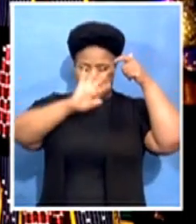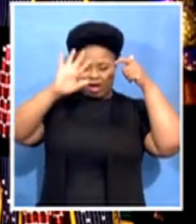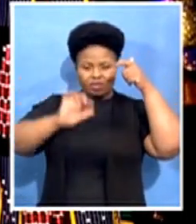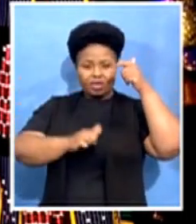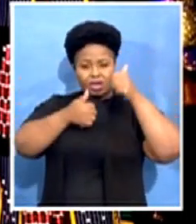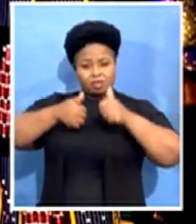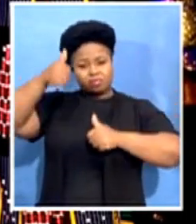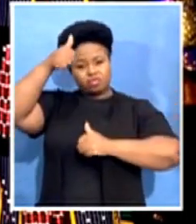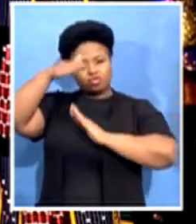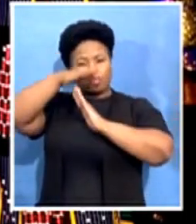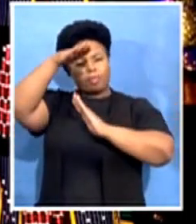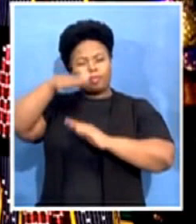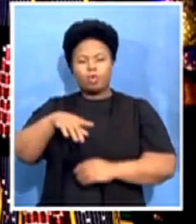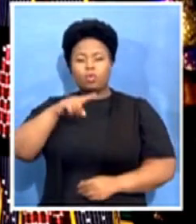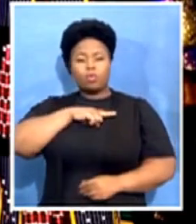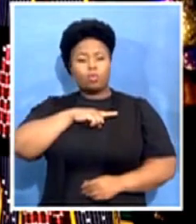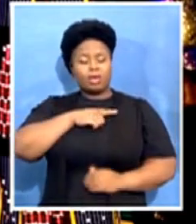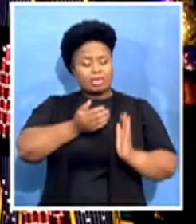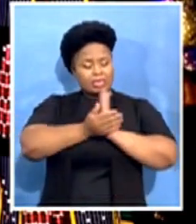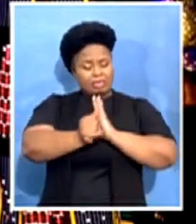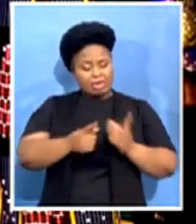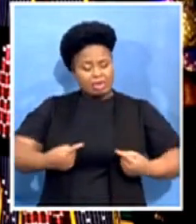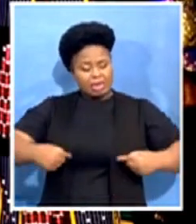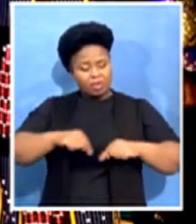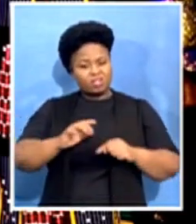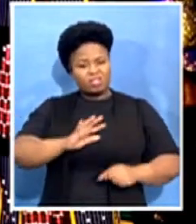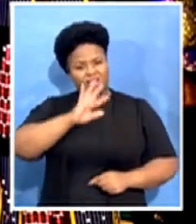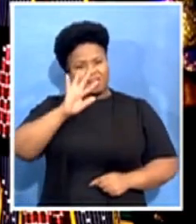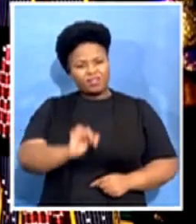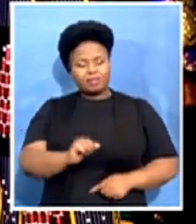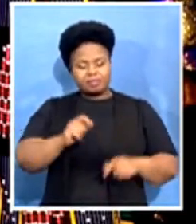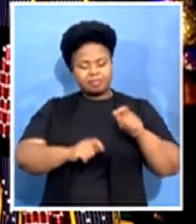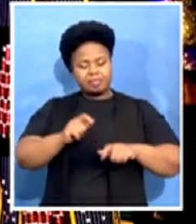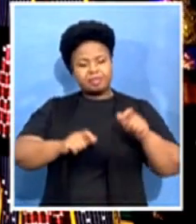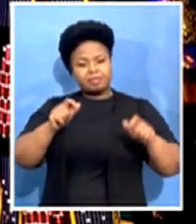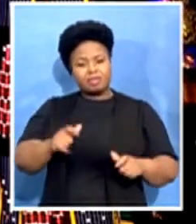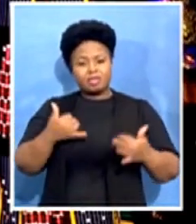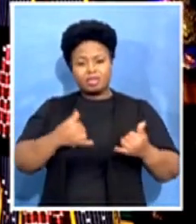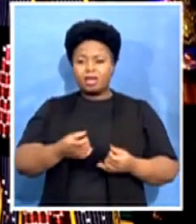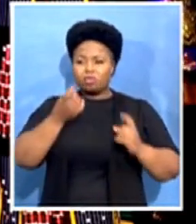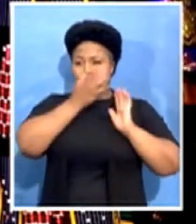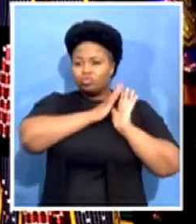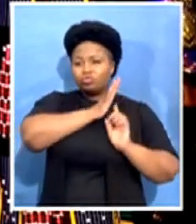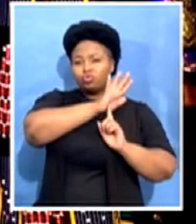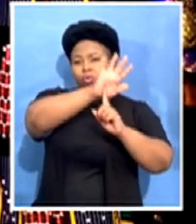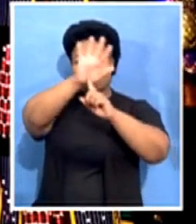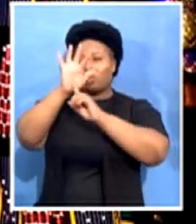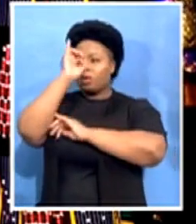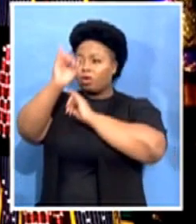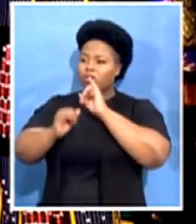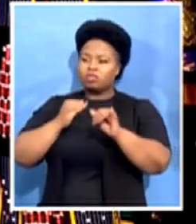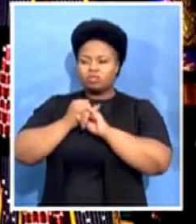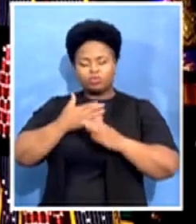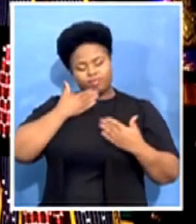talents as a people across the global sphere. We thank her for her golden